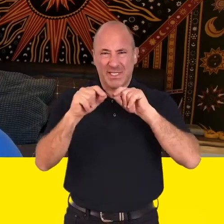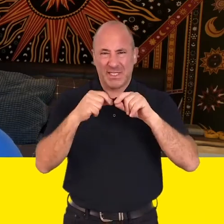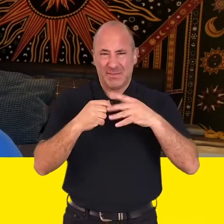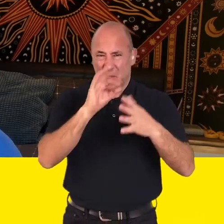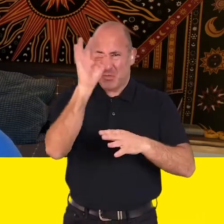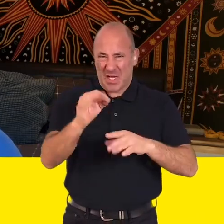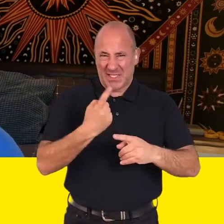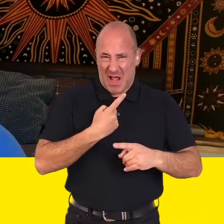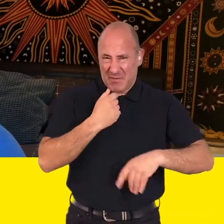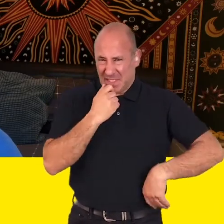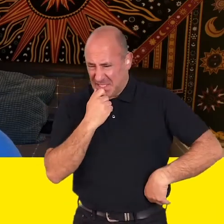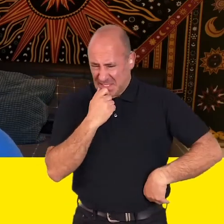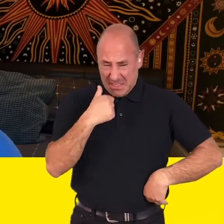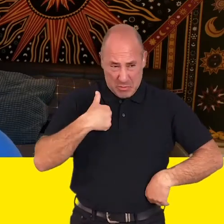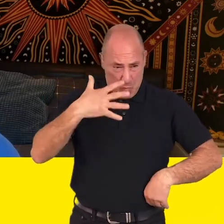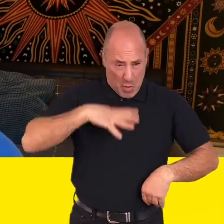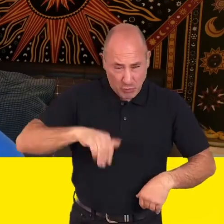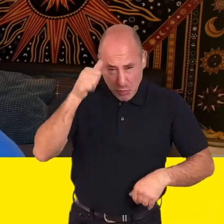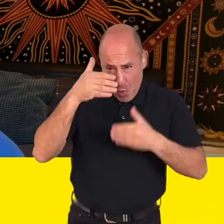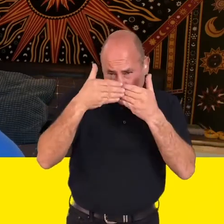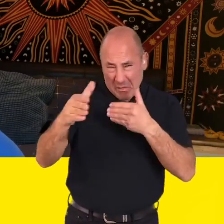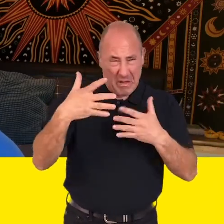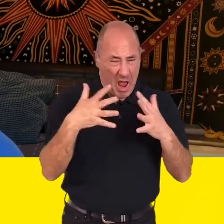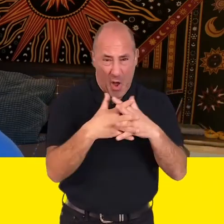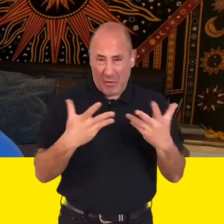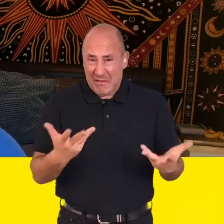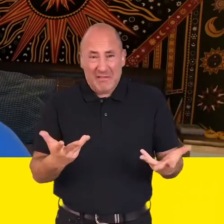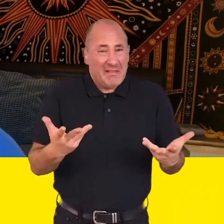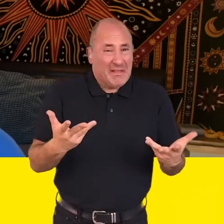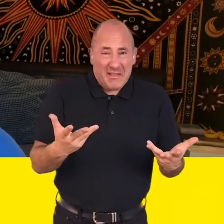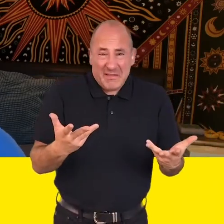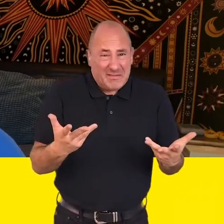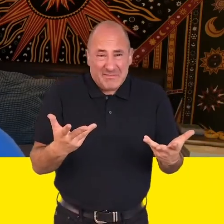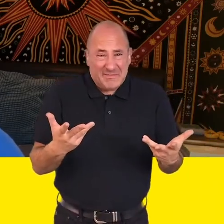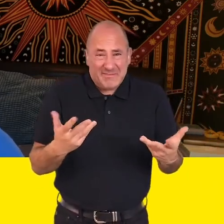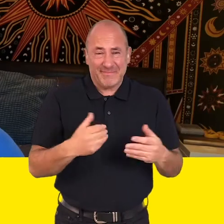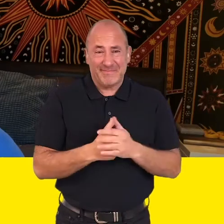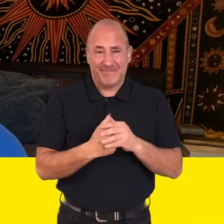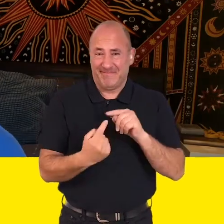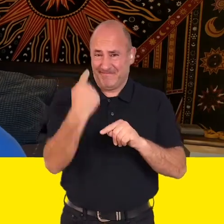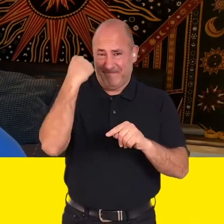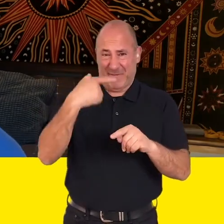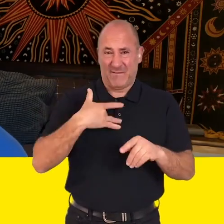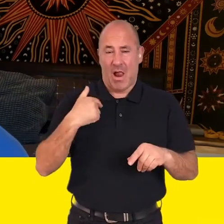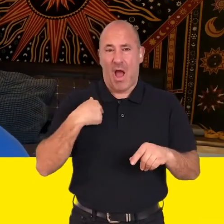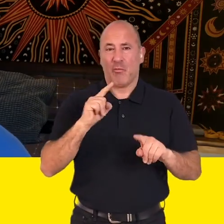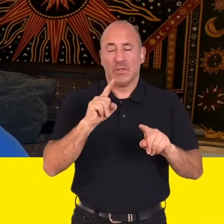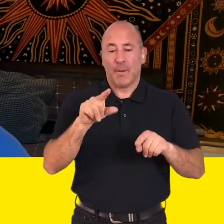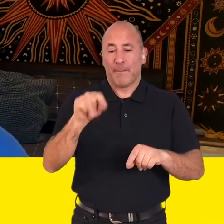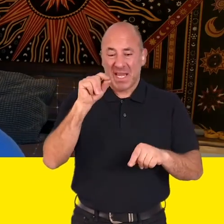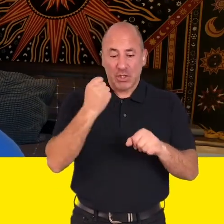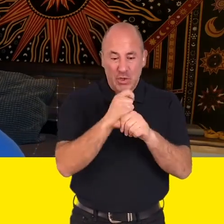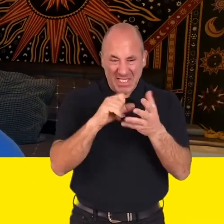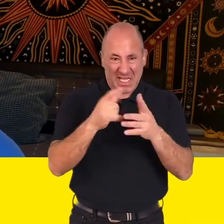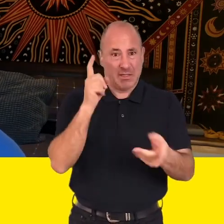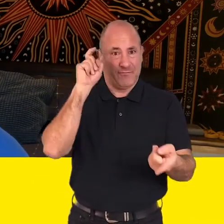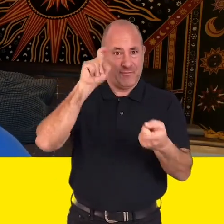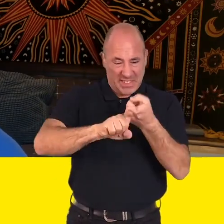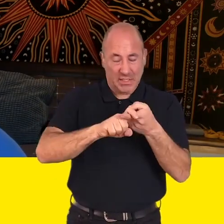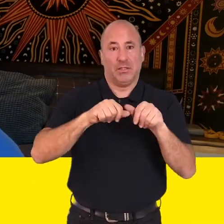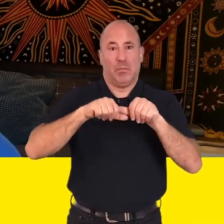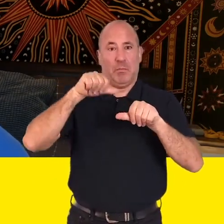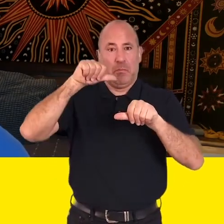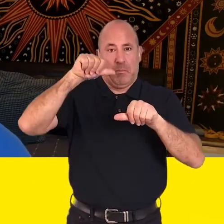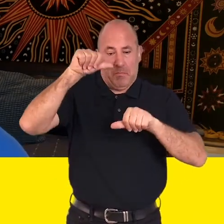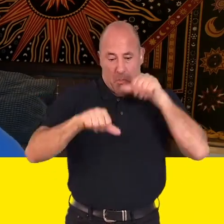GCSE choices the biggest question I had for myself was how do I know what I want to do? At the time it felt like once you chose your GCSEs